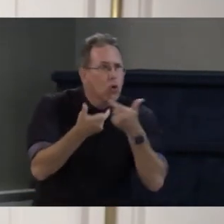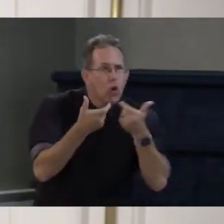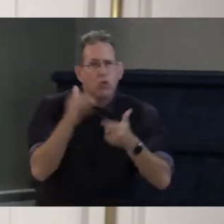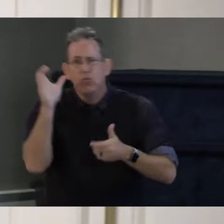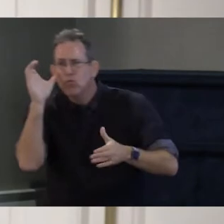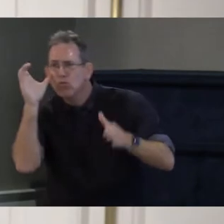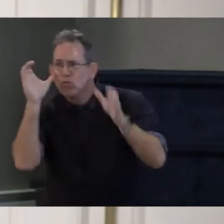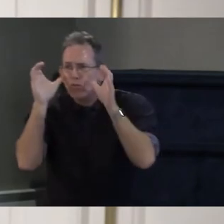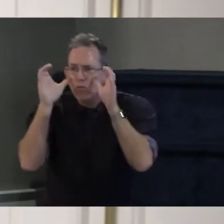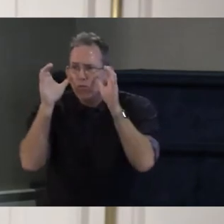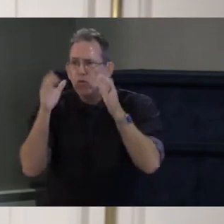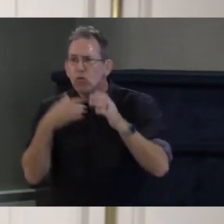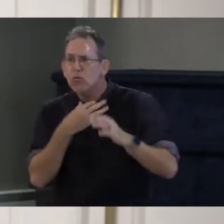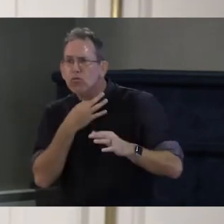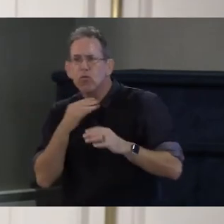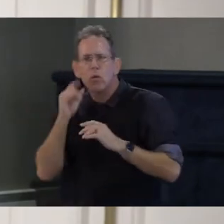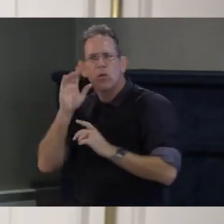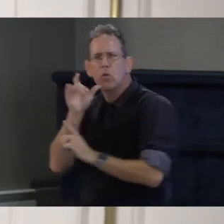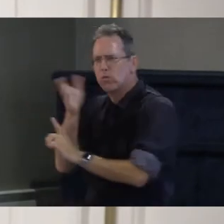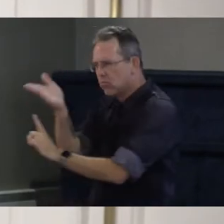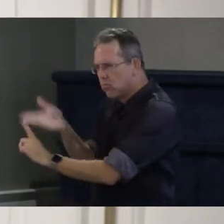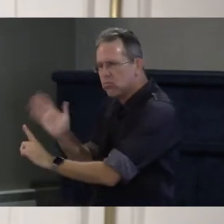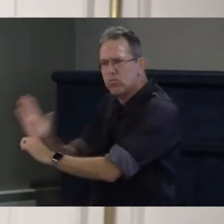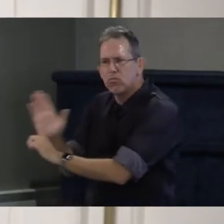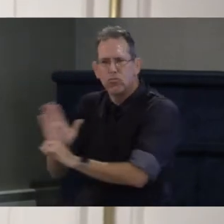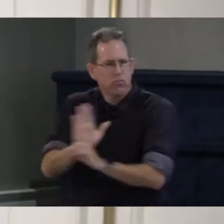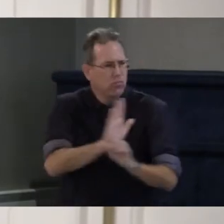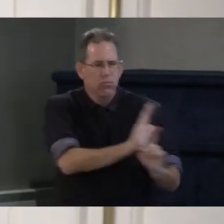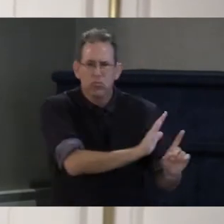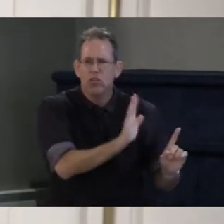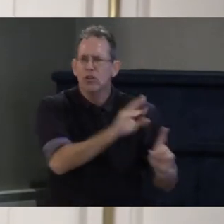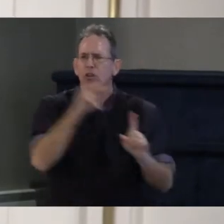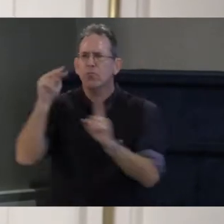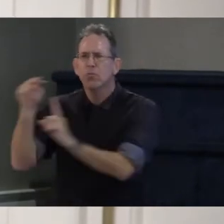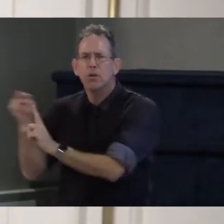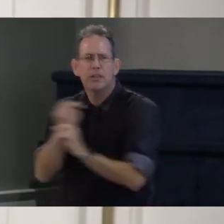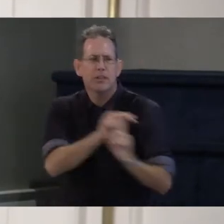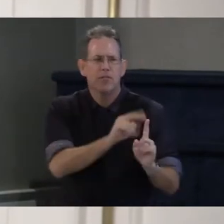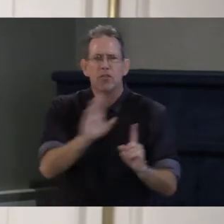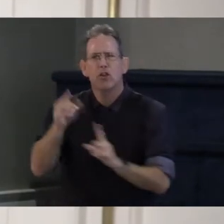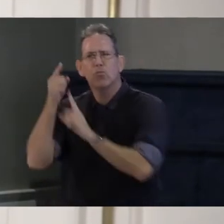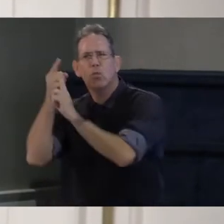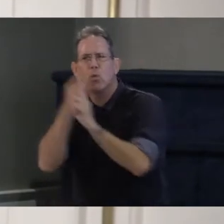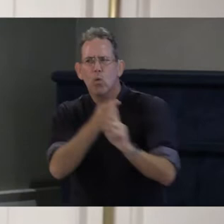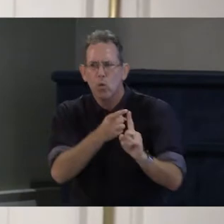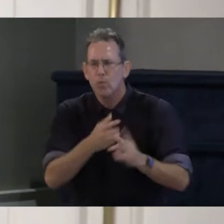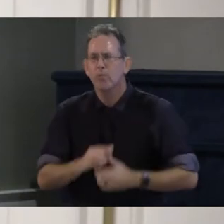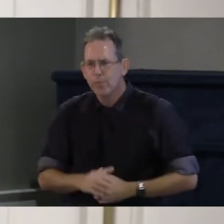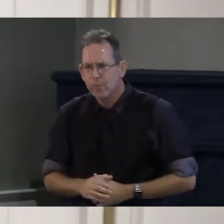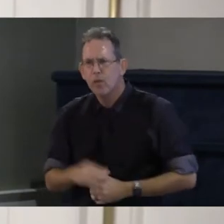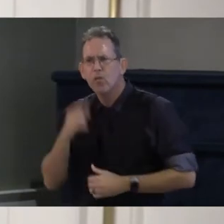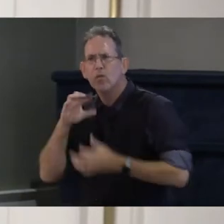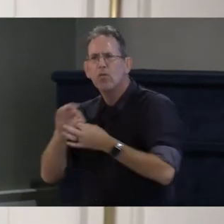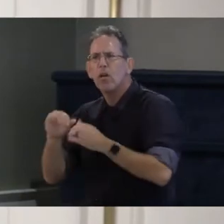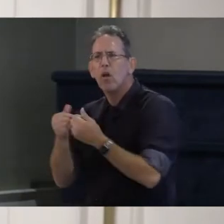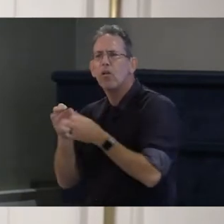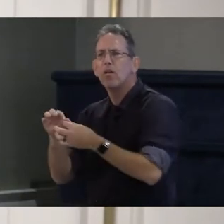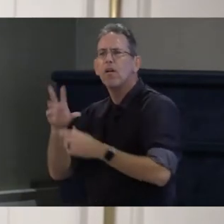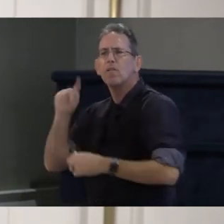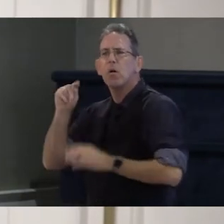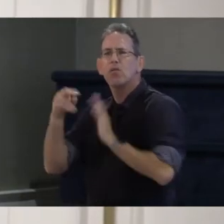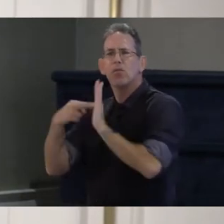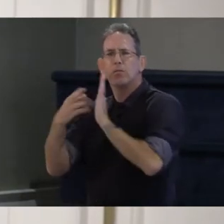positions on the issues and how they would use Vermont's only seat in the U.S. House of Representatives to